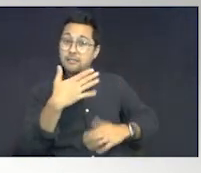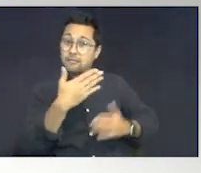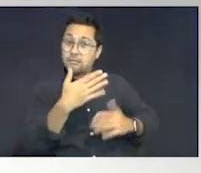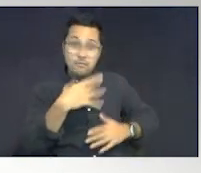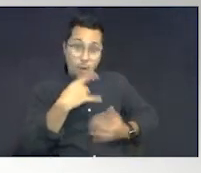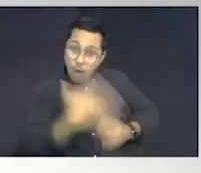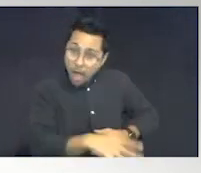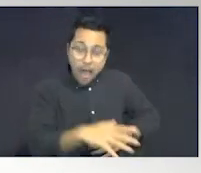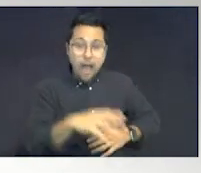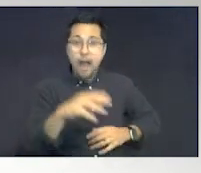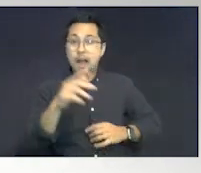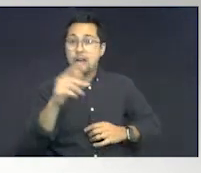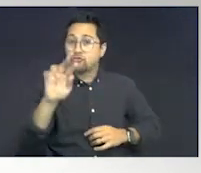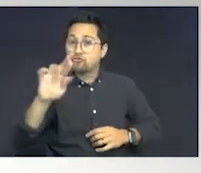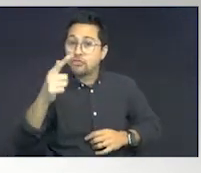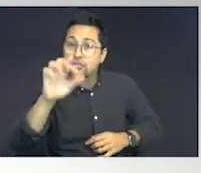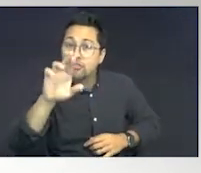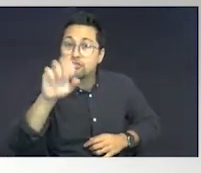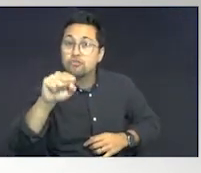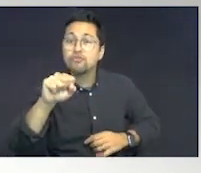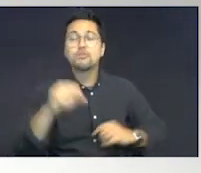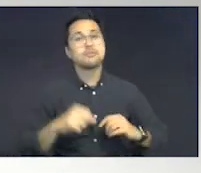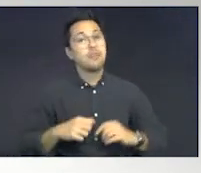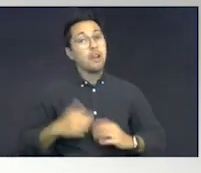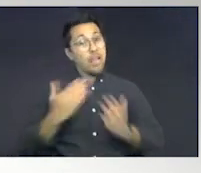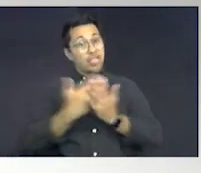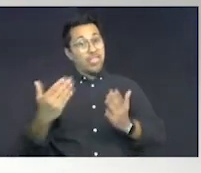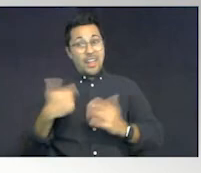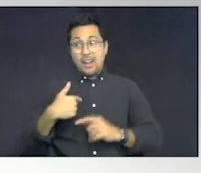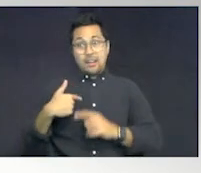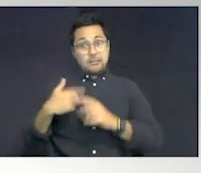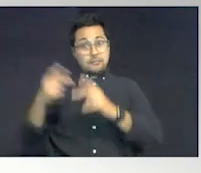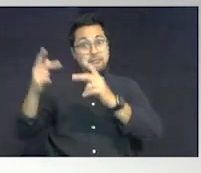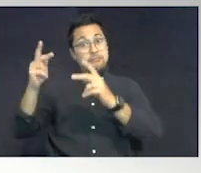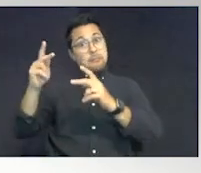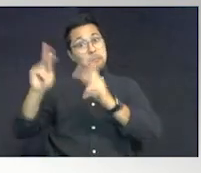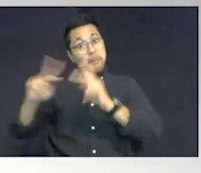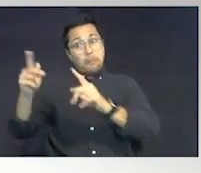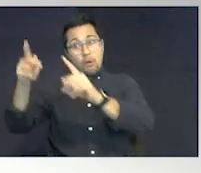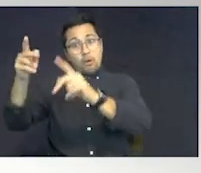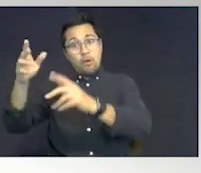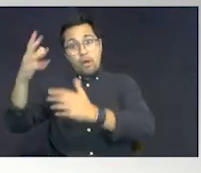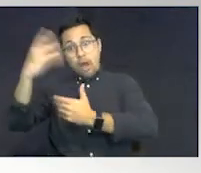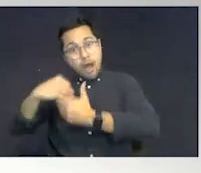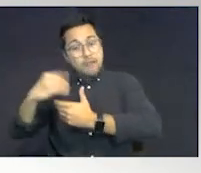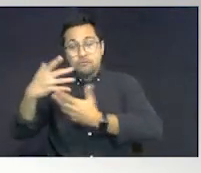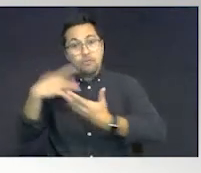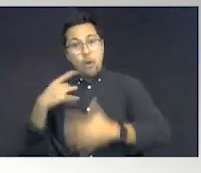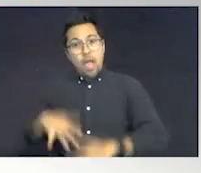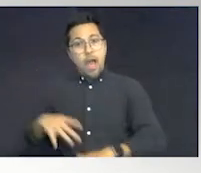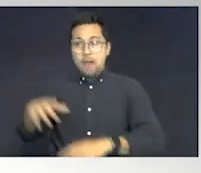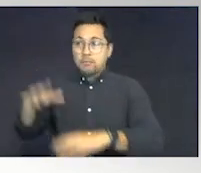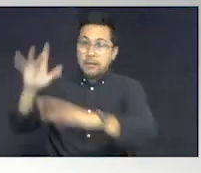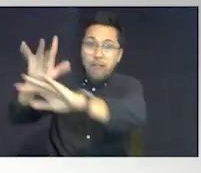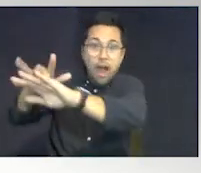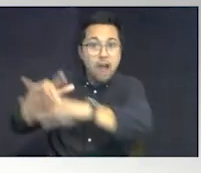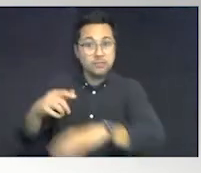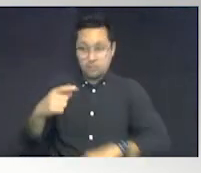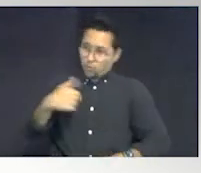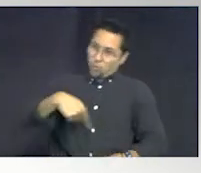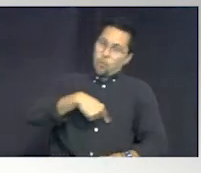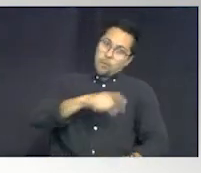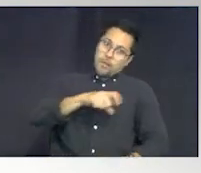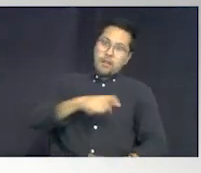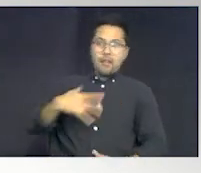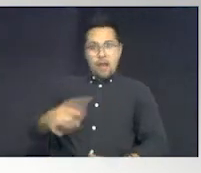Because some of our kids don't like to be touched. And us police, we like to touch people to have them move to them. And that may trigger or that